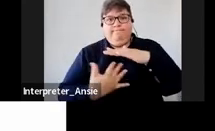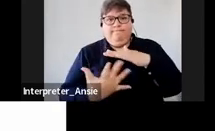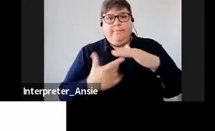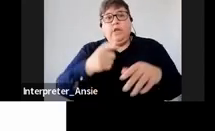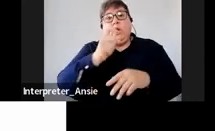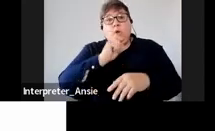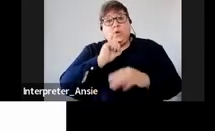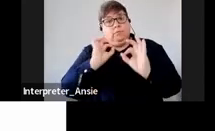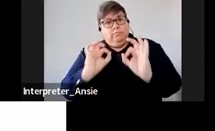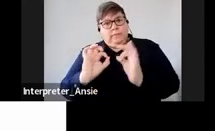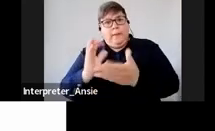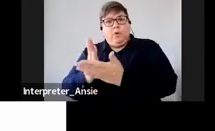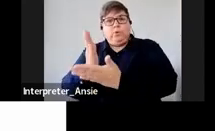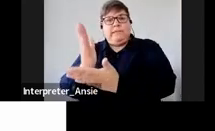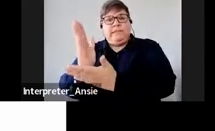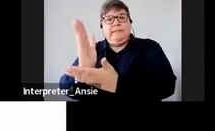processes